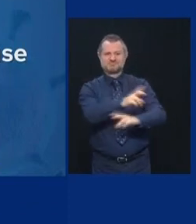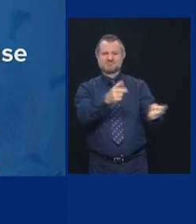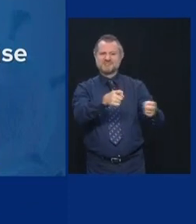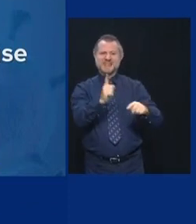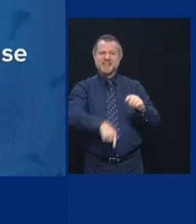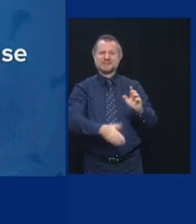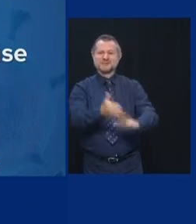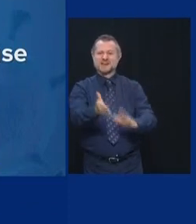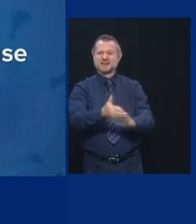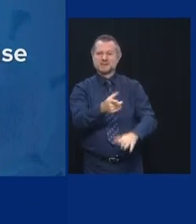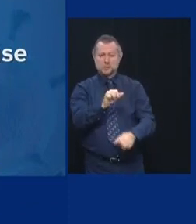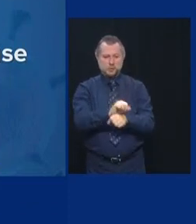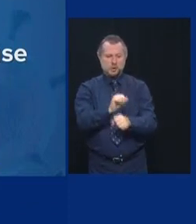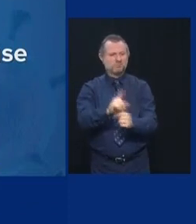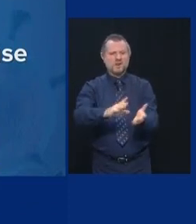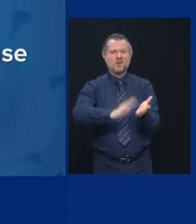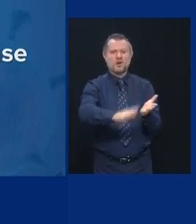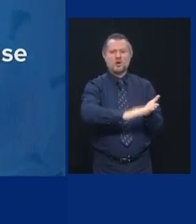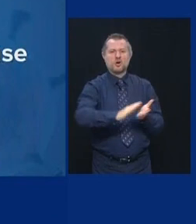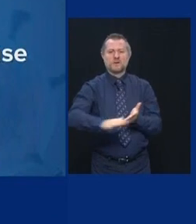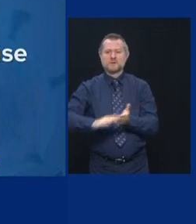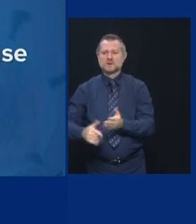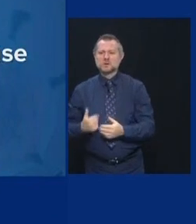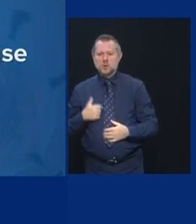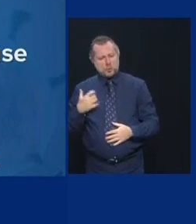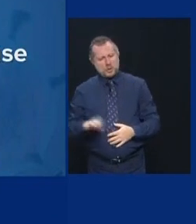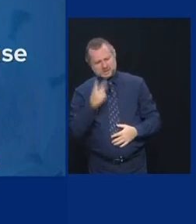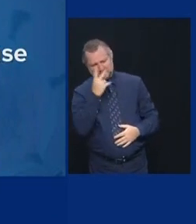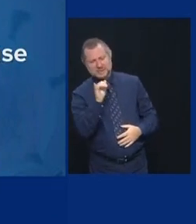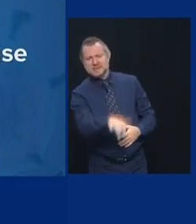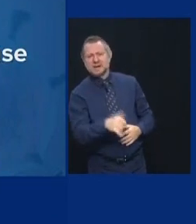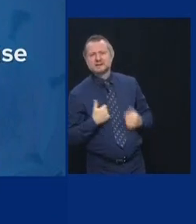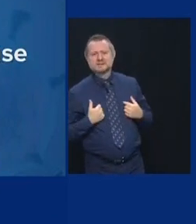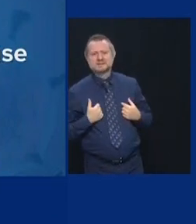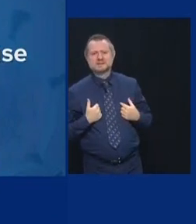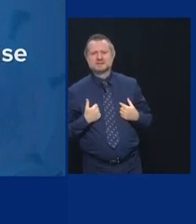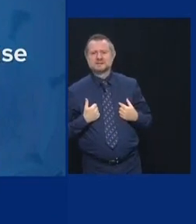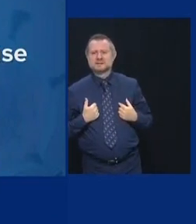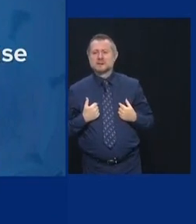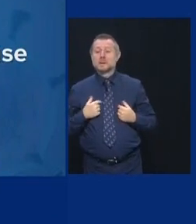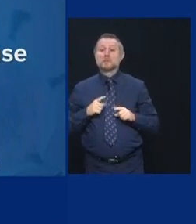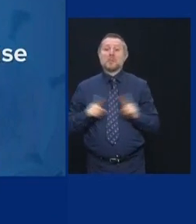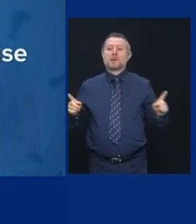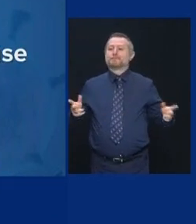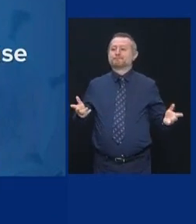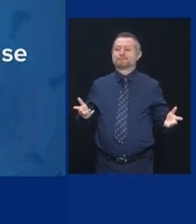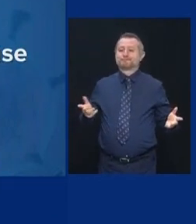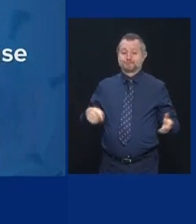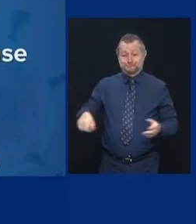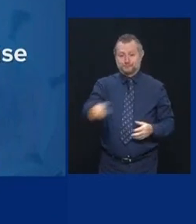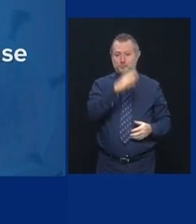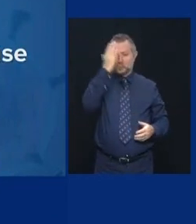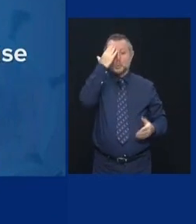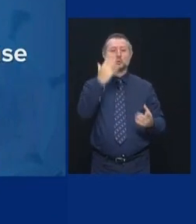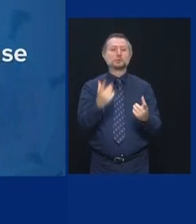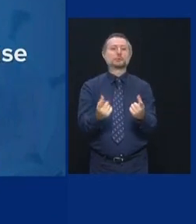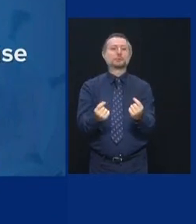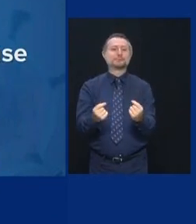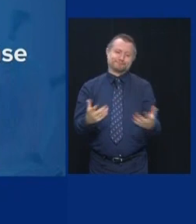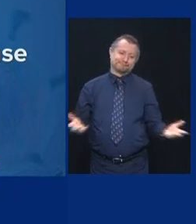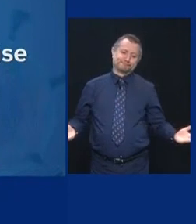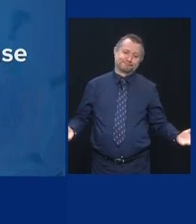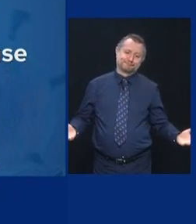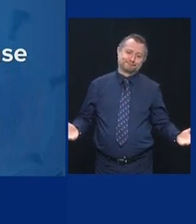their jobs. You don't want to do this. But life is options, my friends. You don't do this. The virus